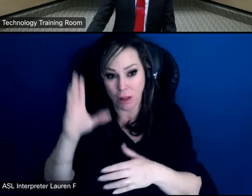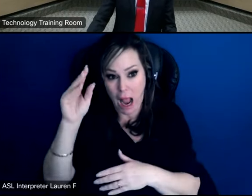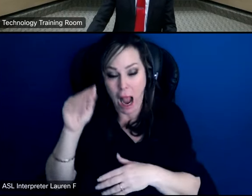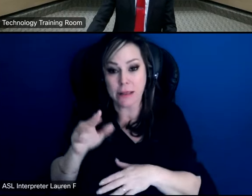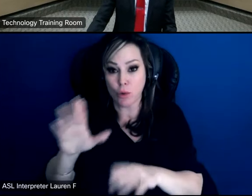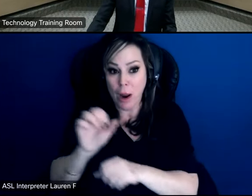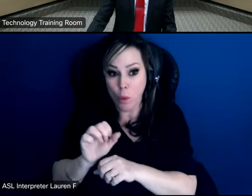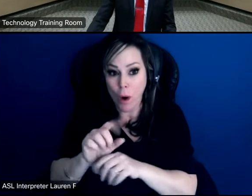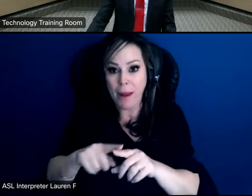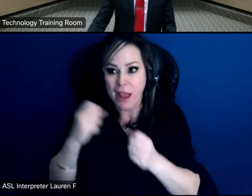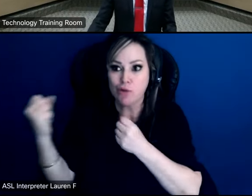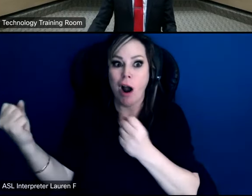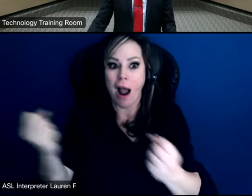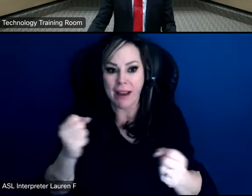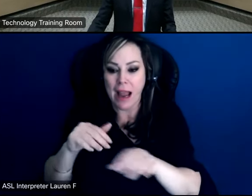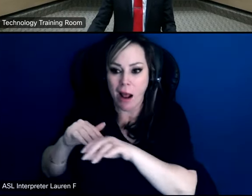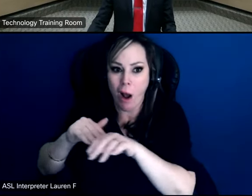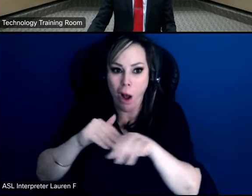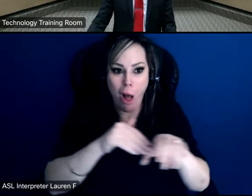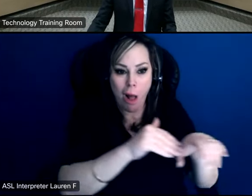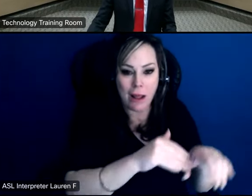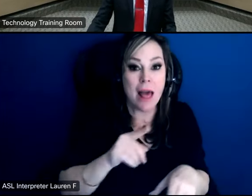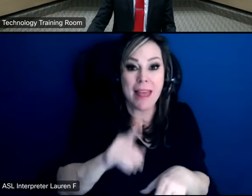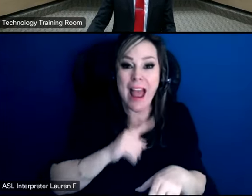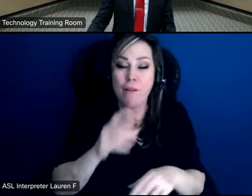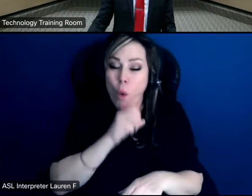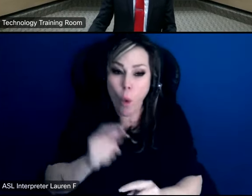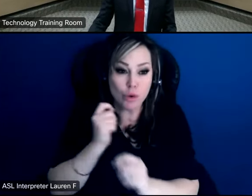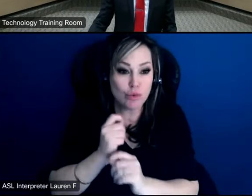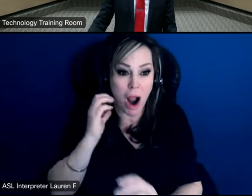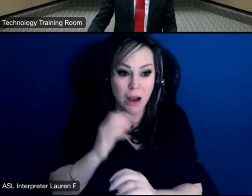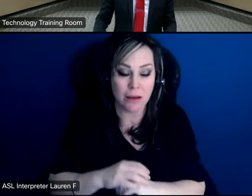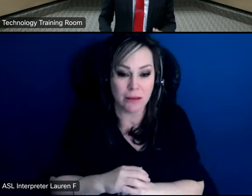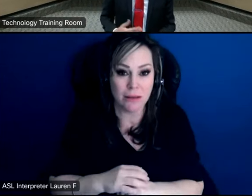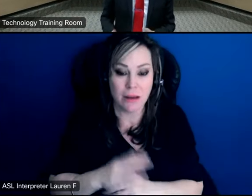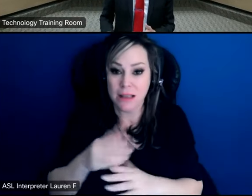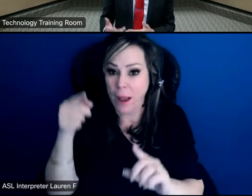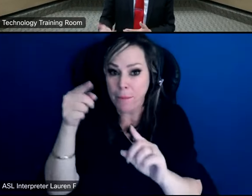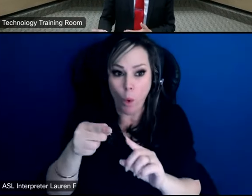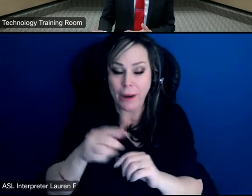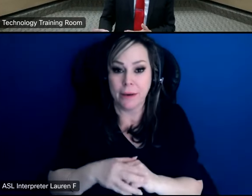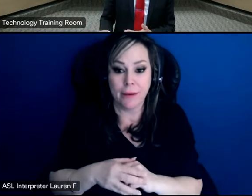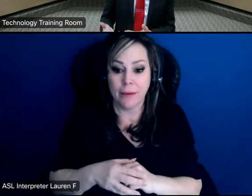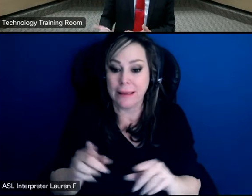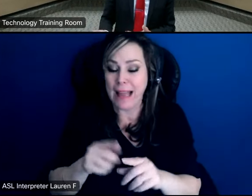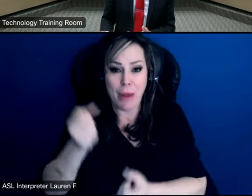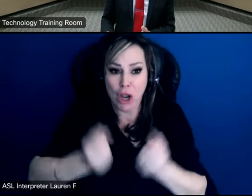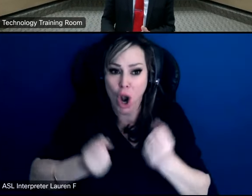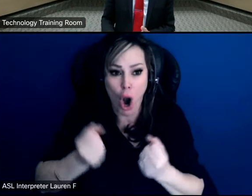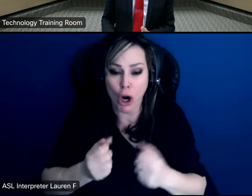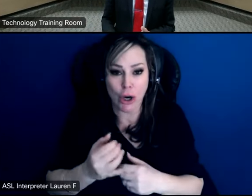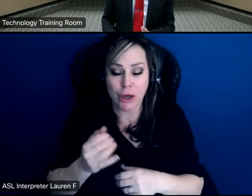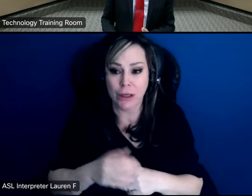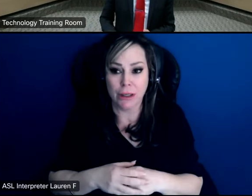always driving all over and hauling stuff their trucks are really really old and at some point you know just like a car if you own a car